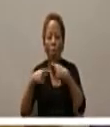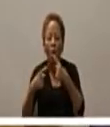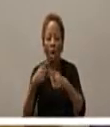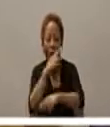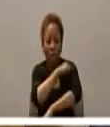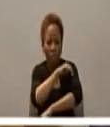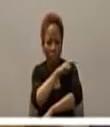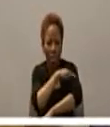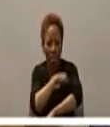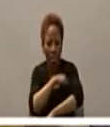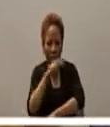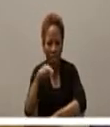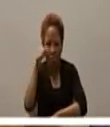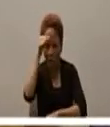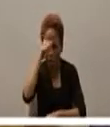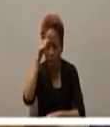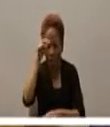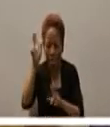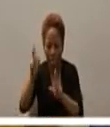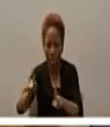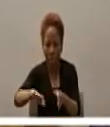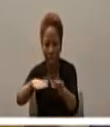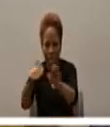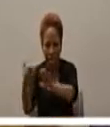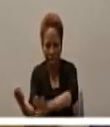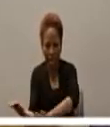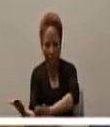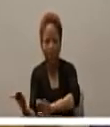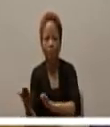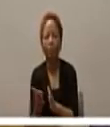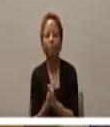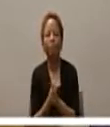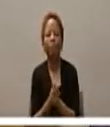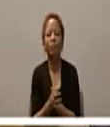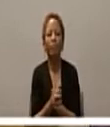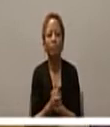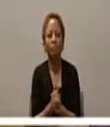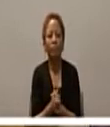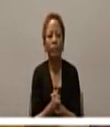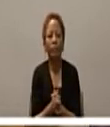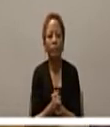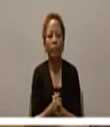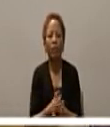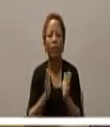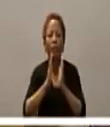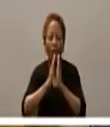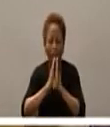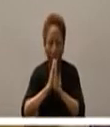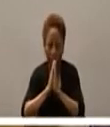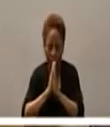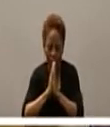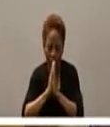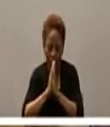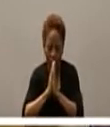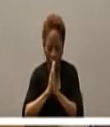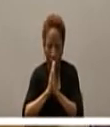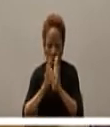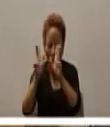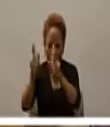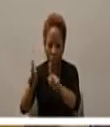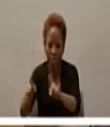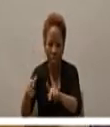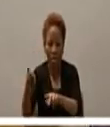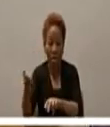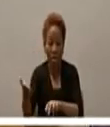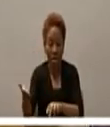and and we we were offering prayers as as this person was in in in dire situation we're offering prayers